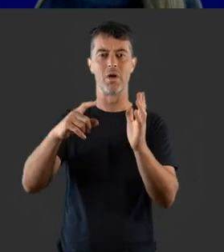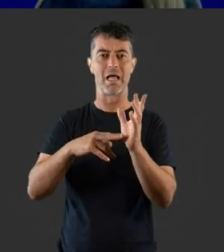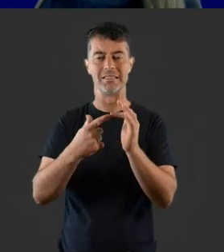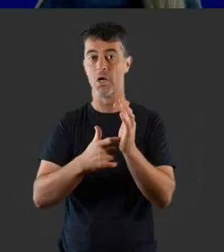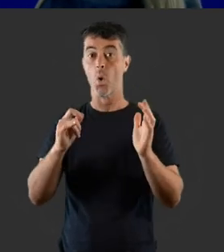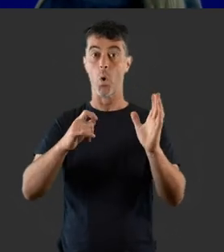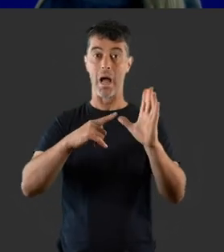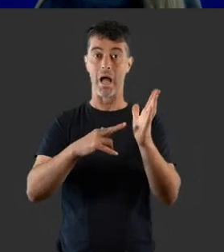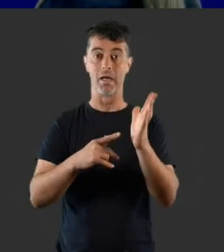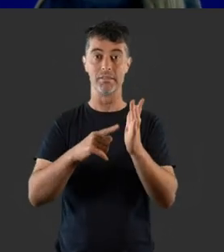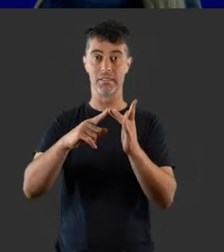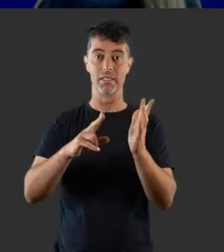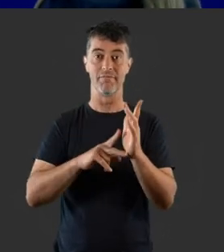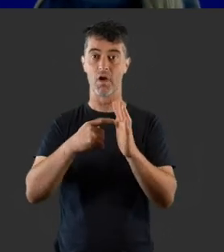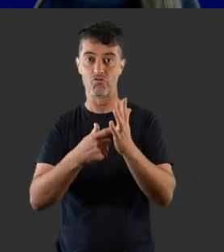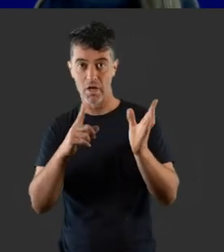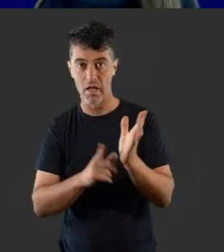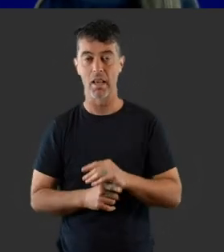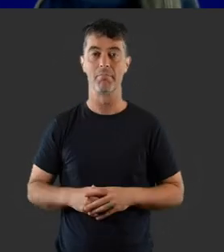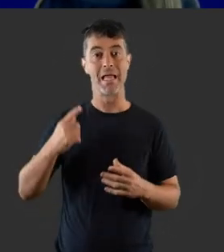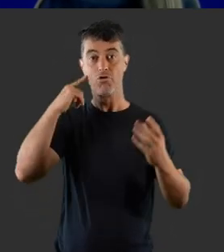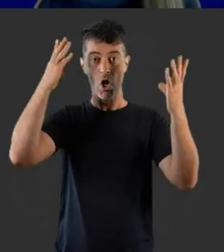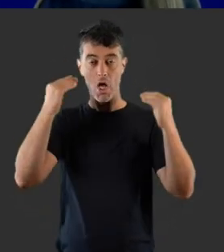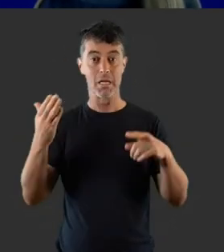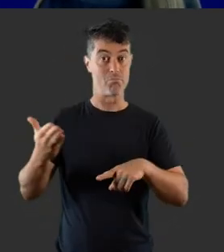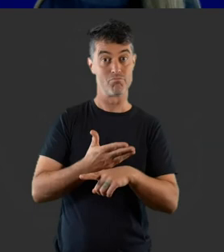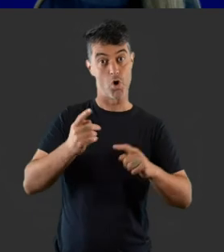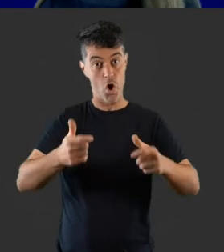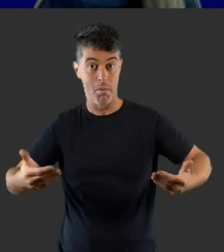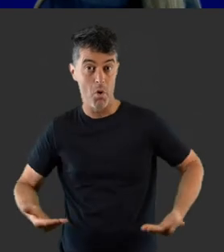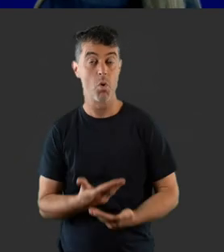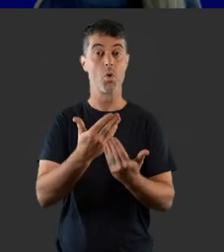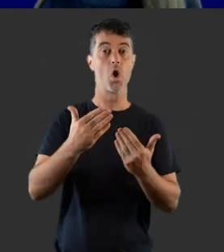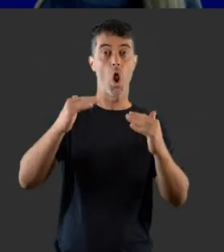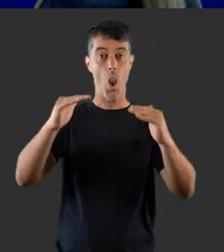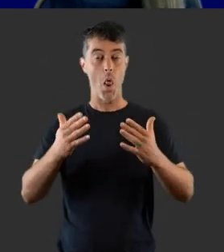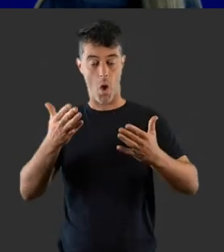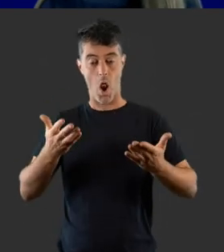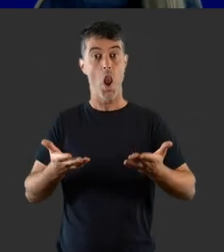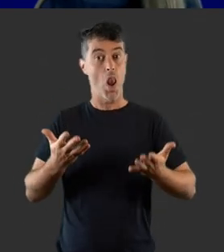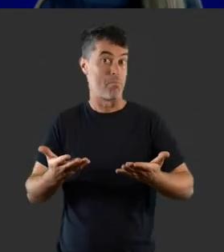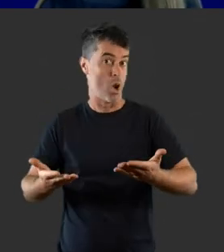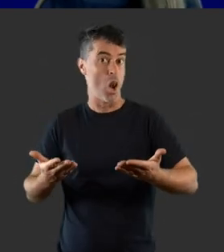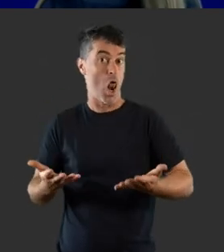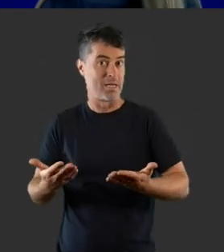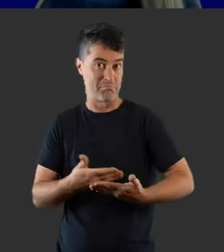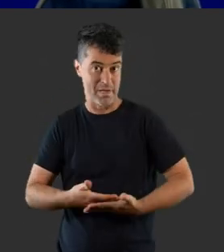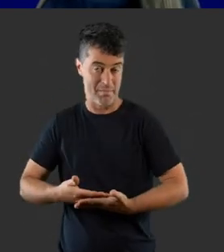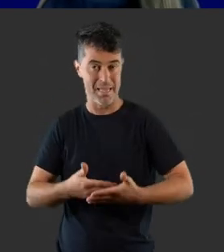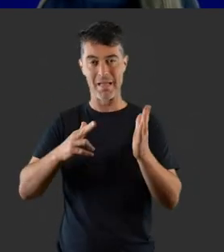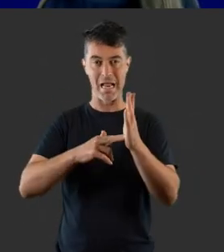antibiotics. Hearing loss is also associated with prematurity, low birth weight,